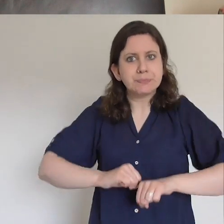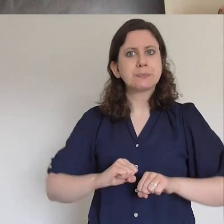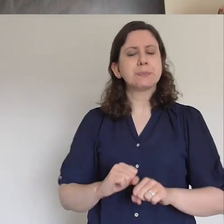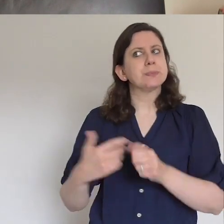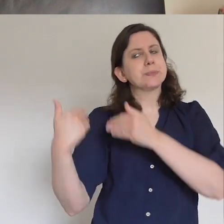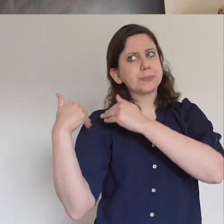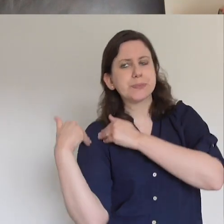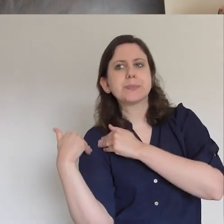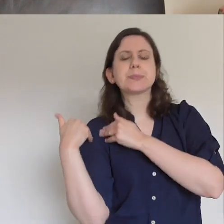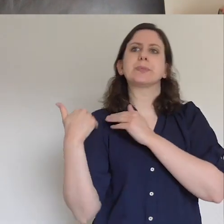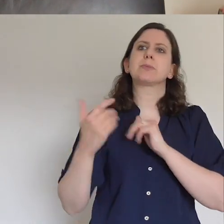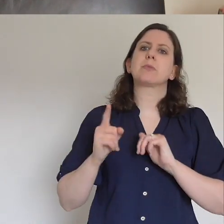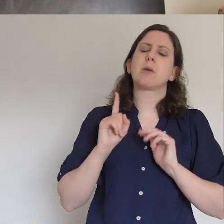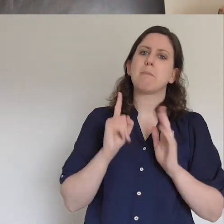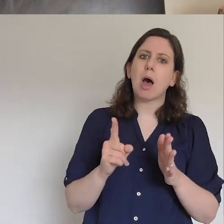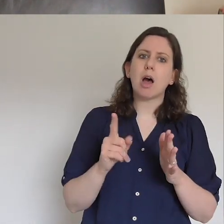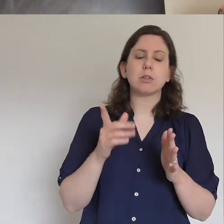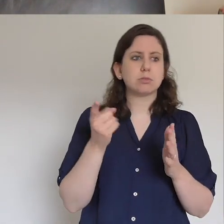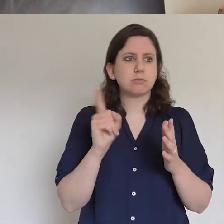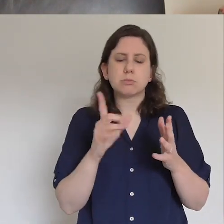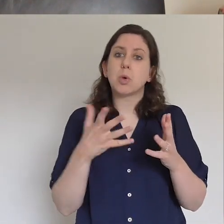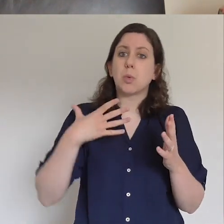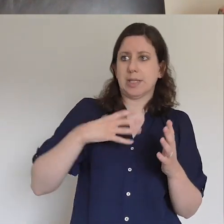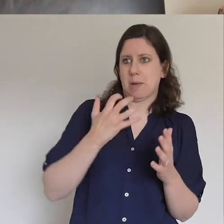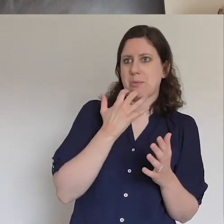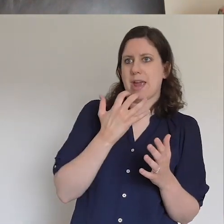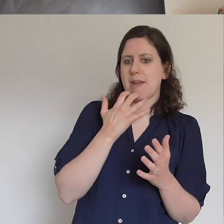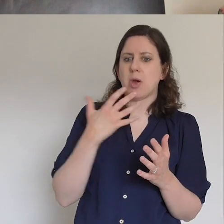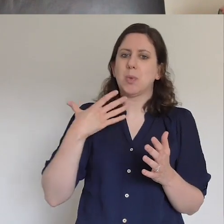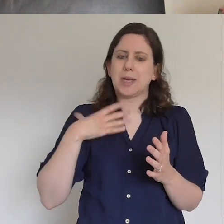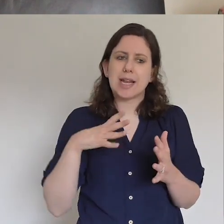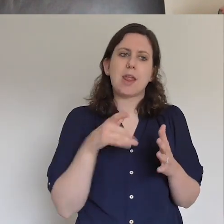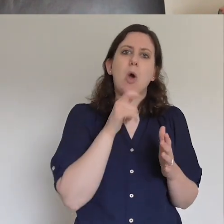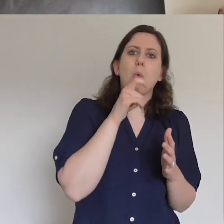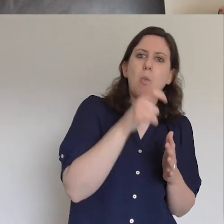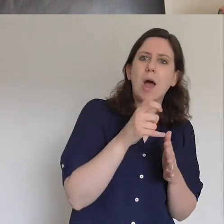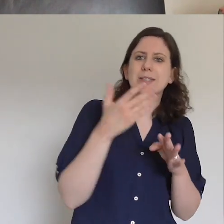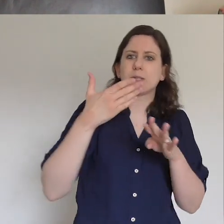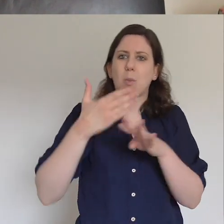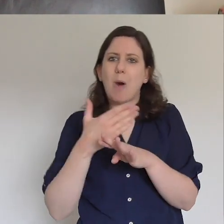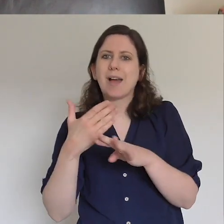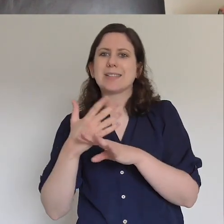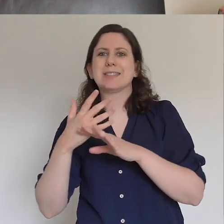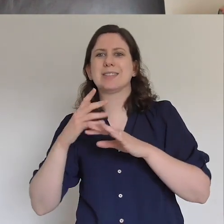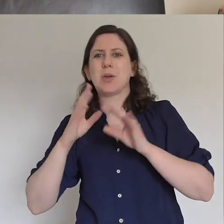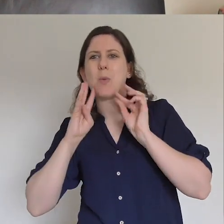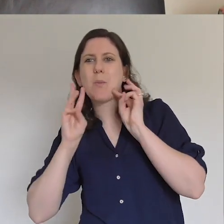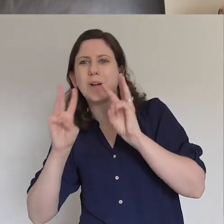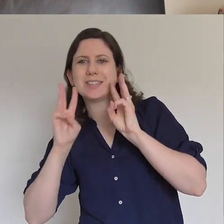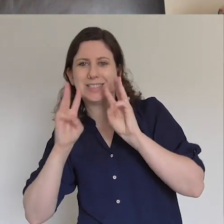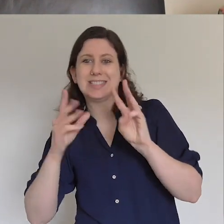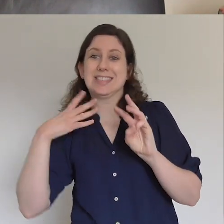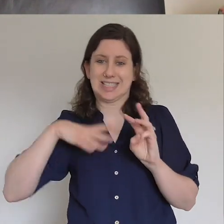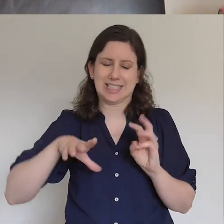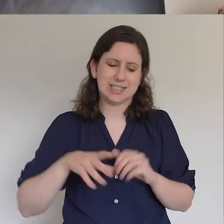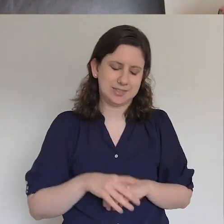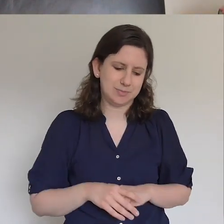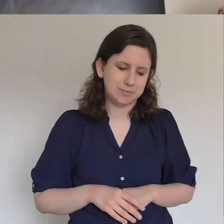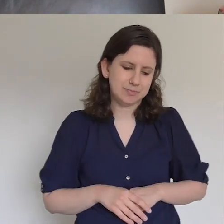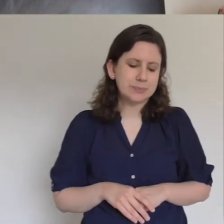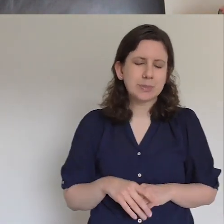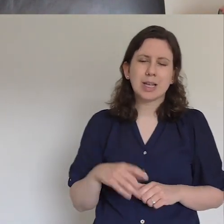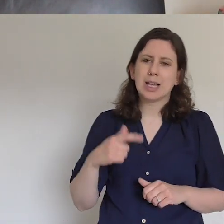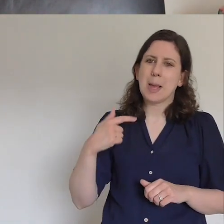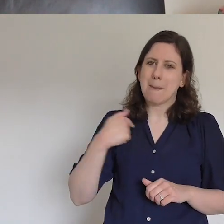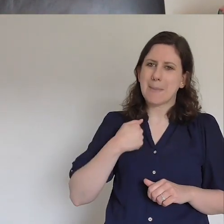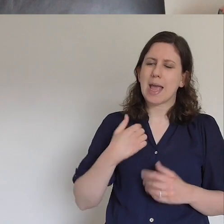to minister in words works and wonders yeah and it strikes me that you know there the apostles are that in the midst